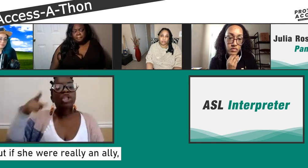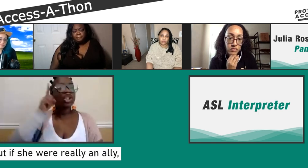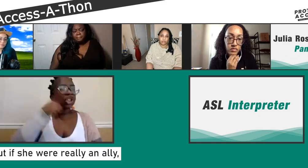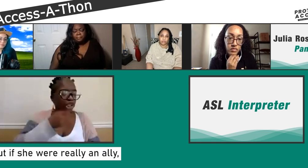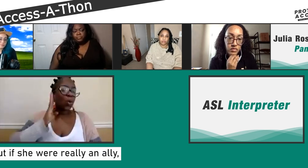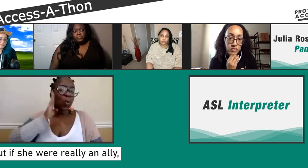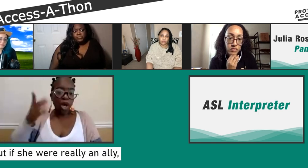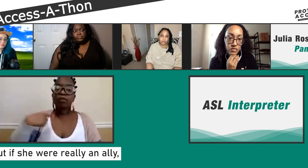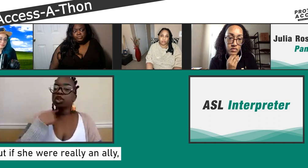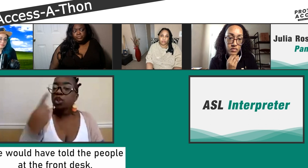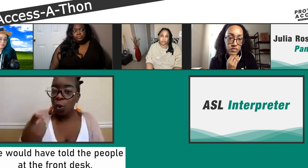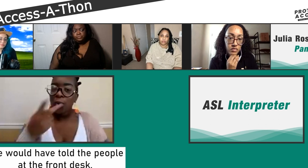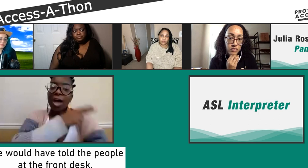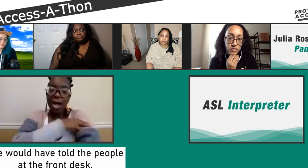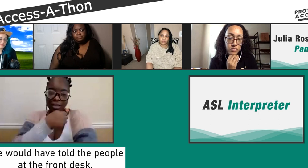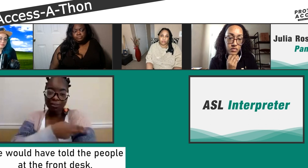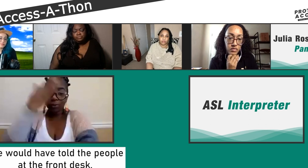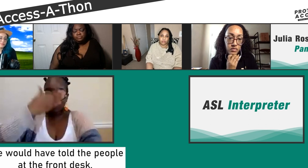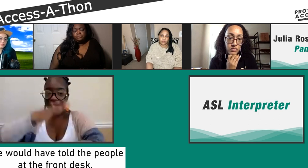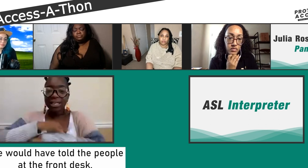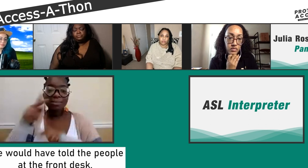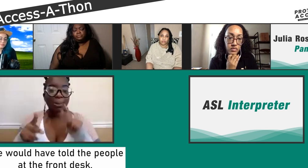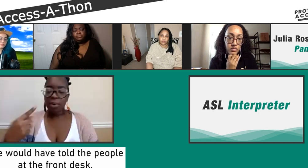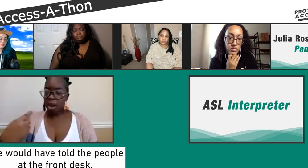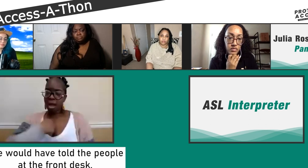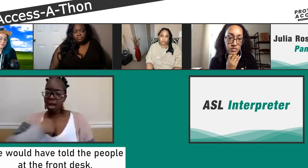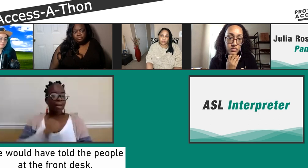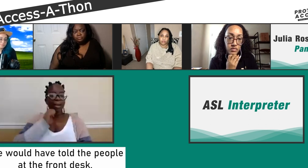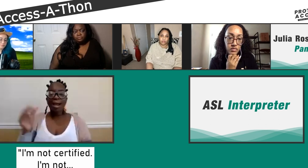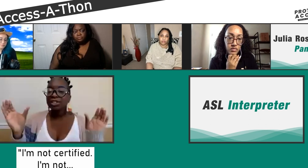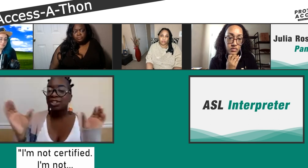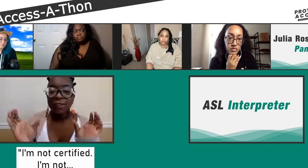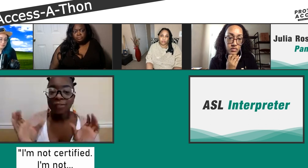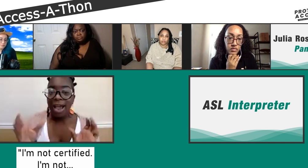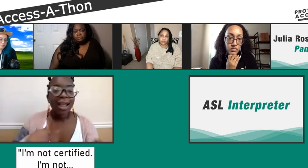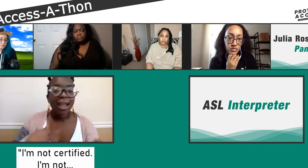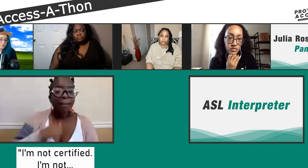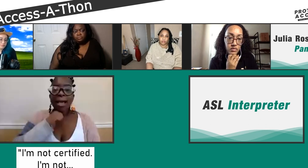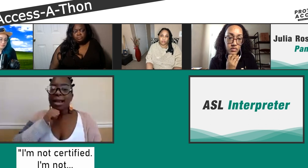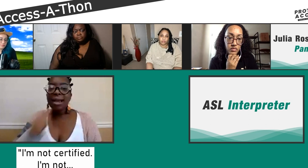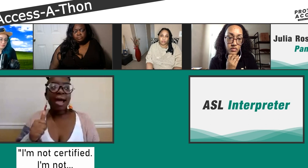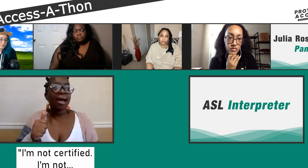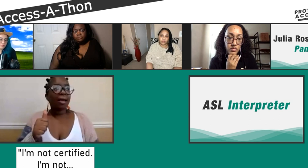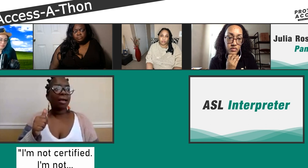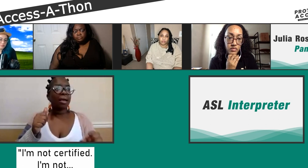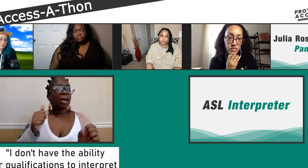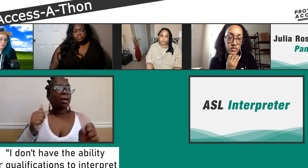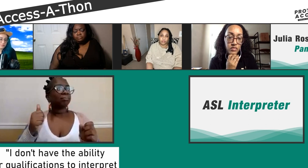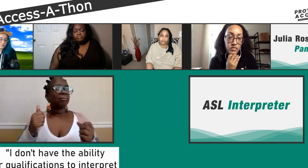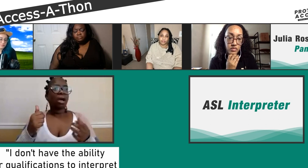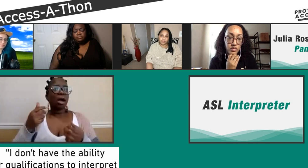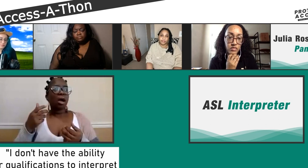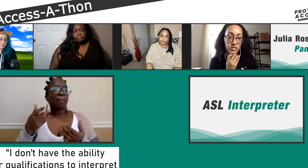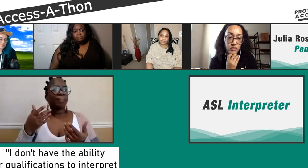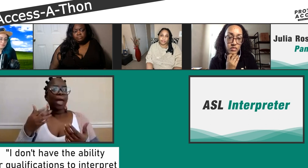fingerspelling, but she was not, you know? A real ally would tell the people at the front desk, I am not certified. I am not